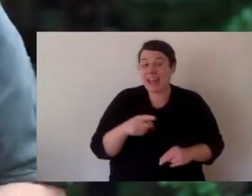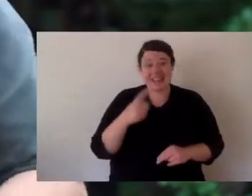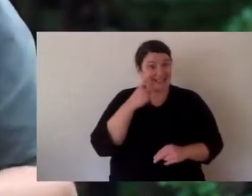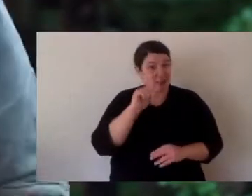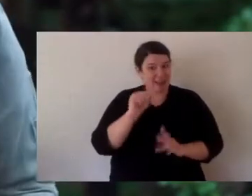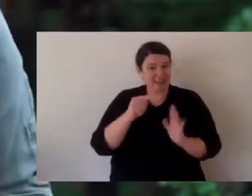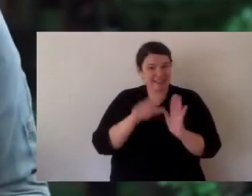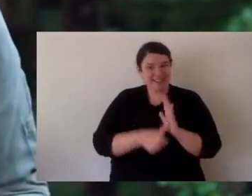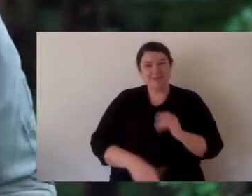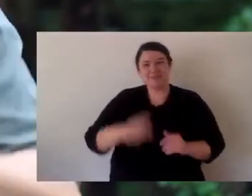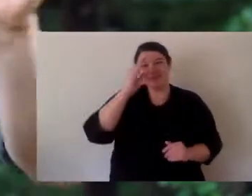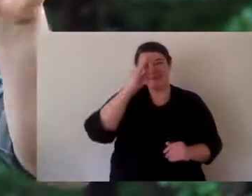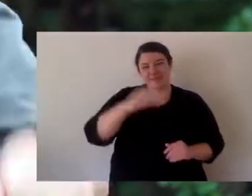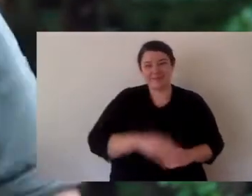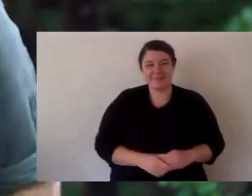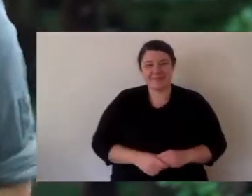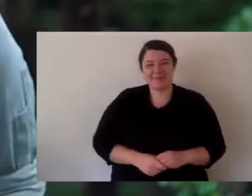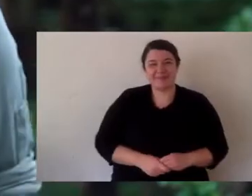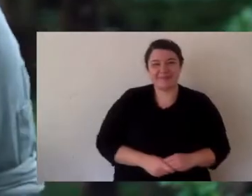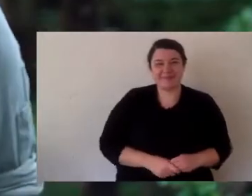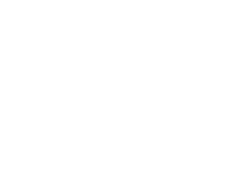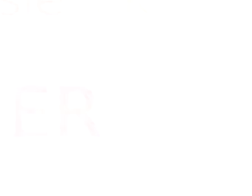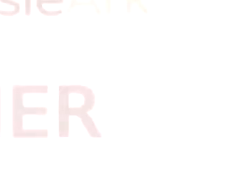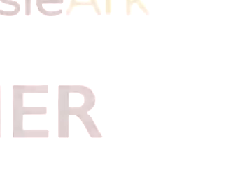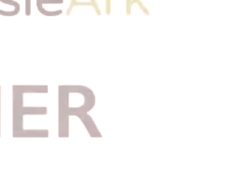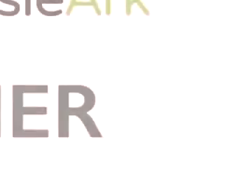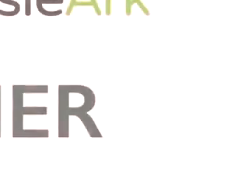it for today. Thanks for watching. I'll see you next time.